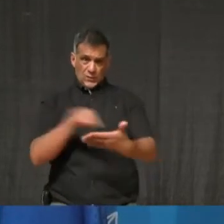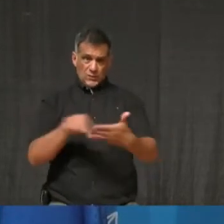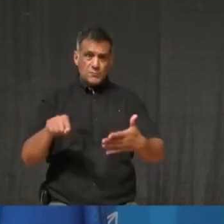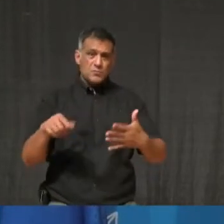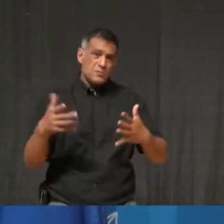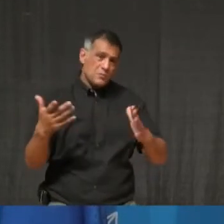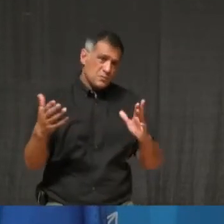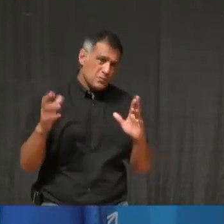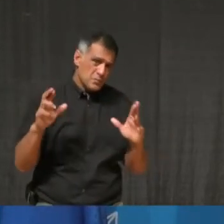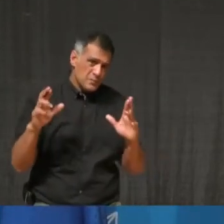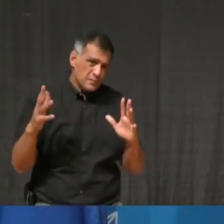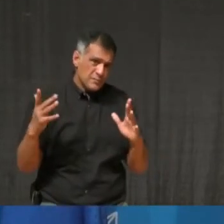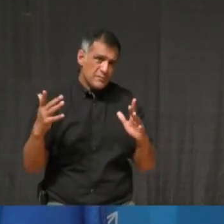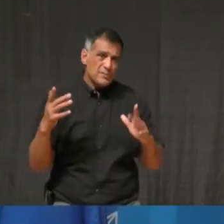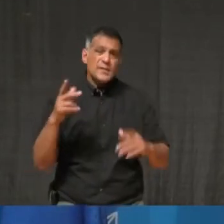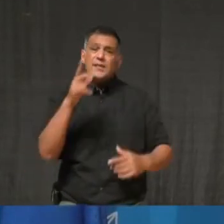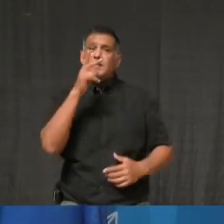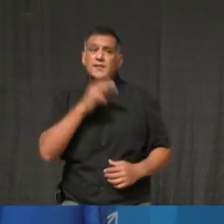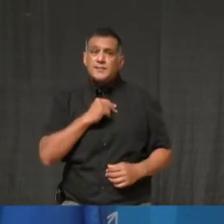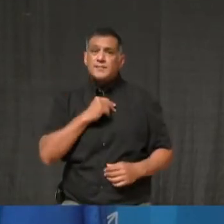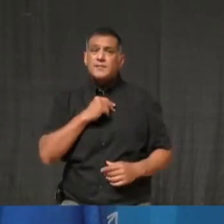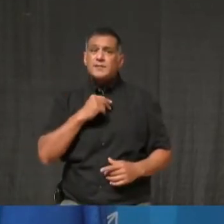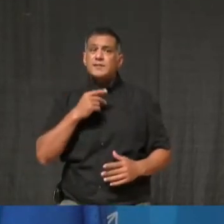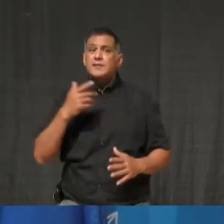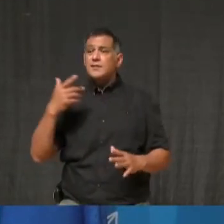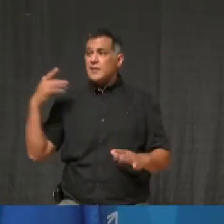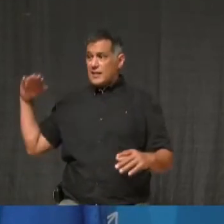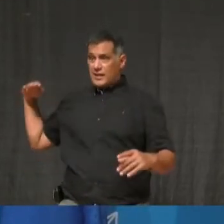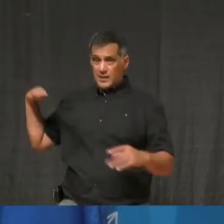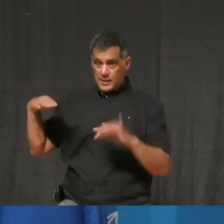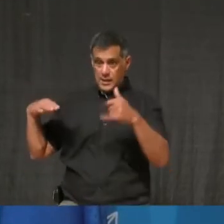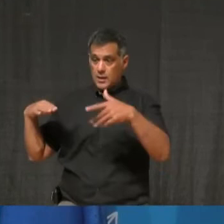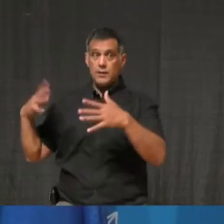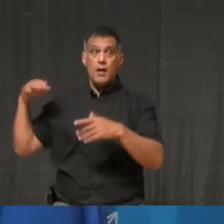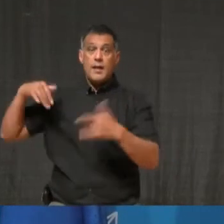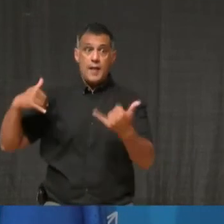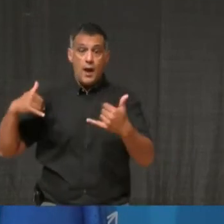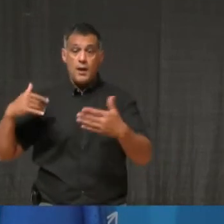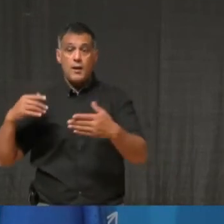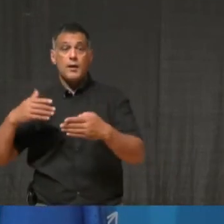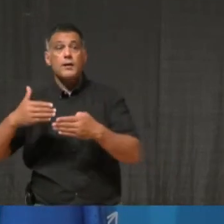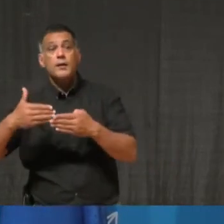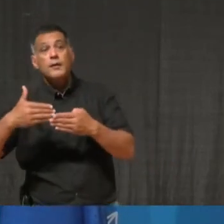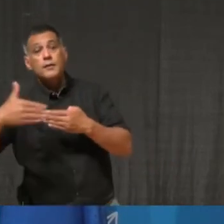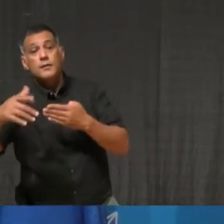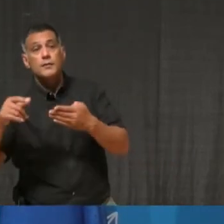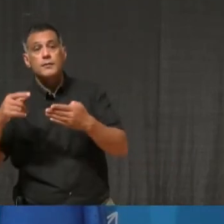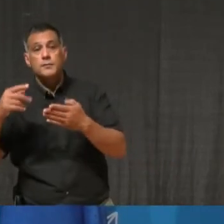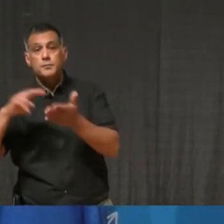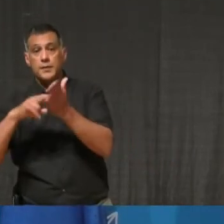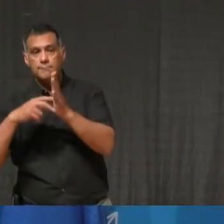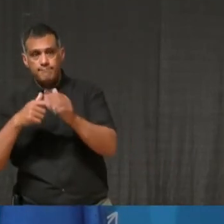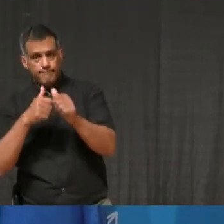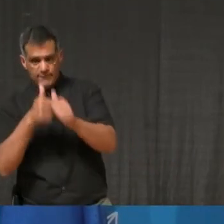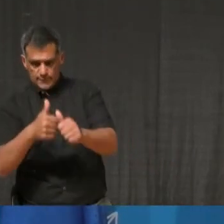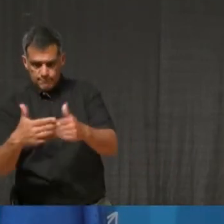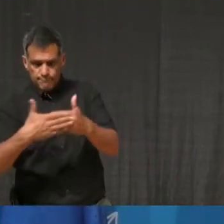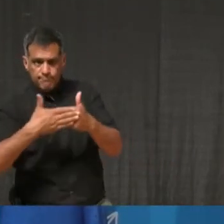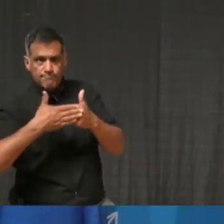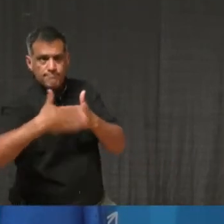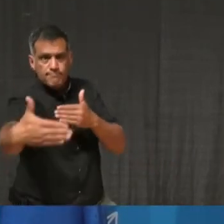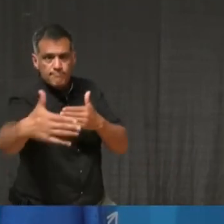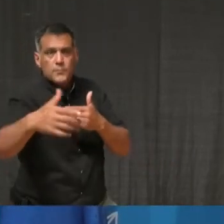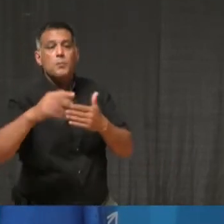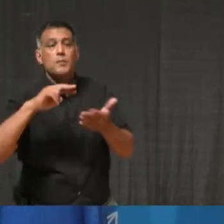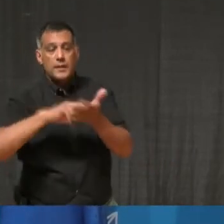of the Thanksgiving surge hopefully mitigated by the measures that were brought in place with the modified Stage 2 to reduce contact